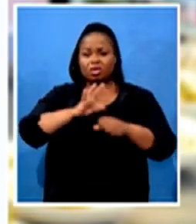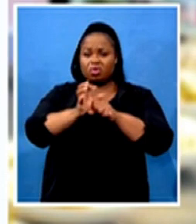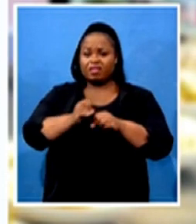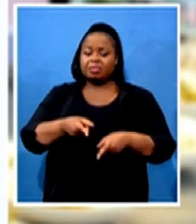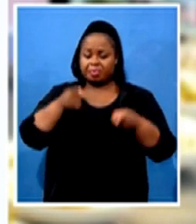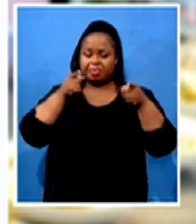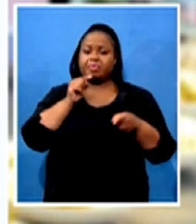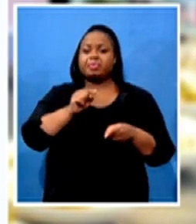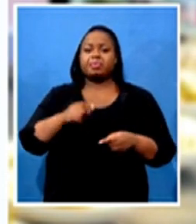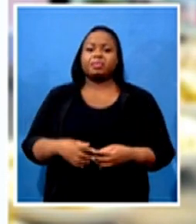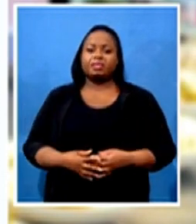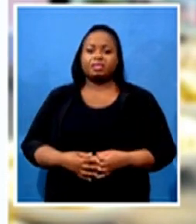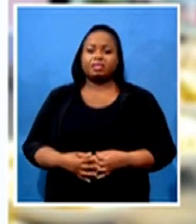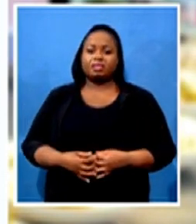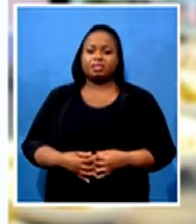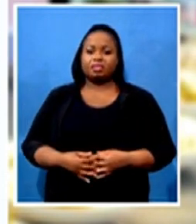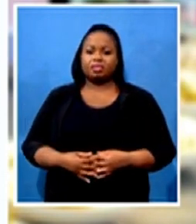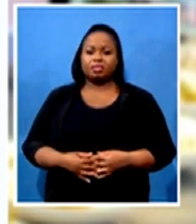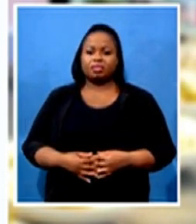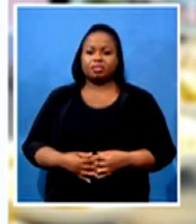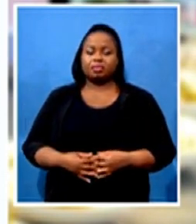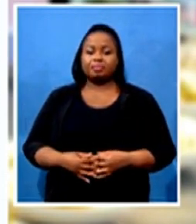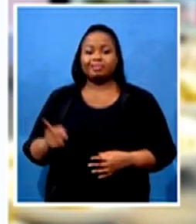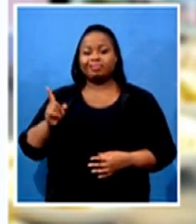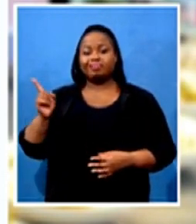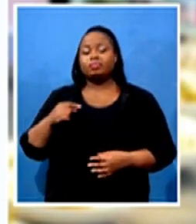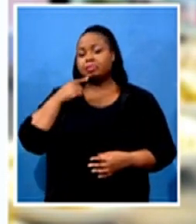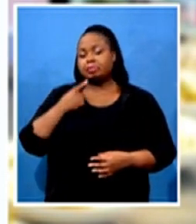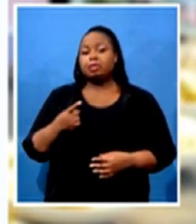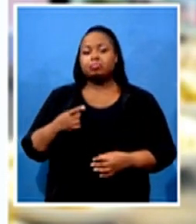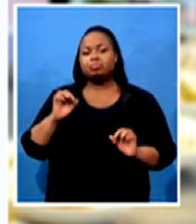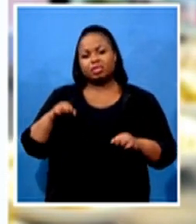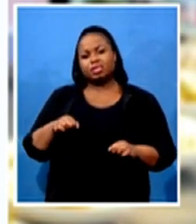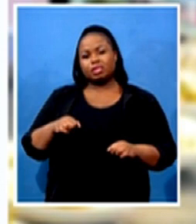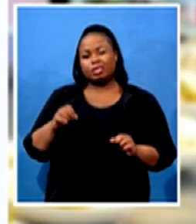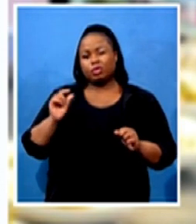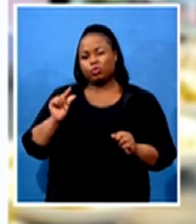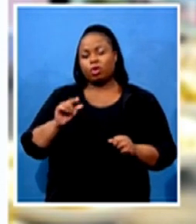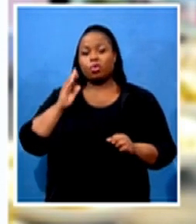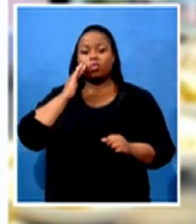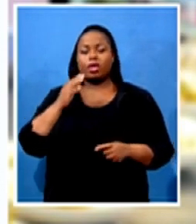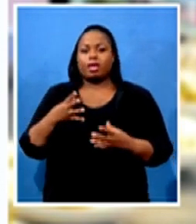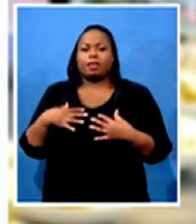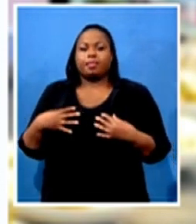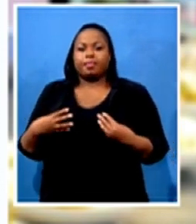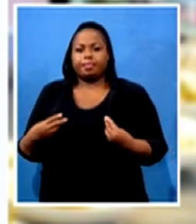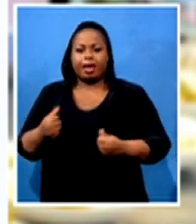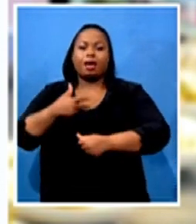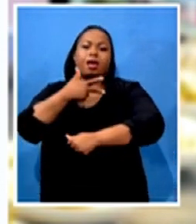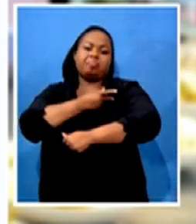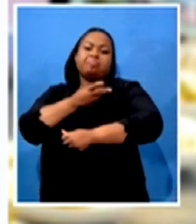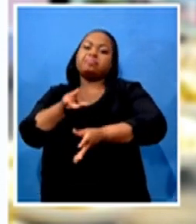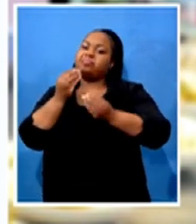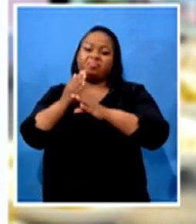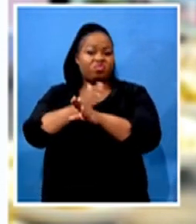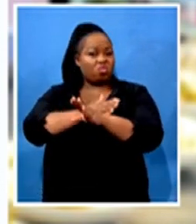This is just a measure to minimize